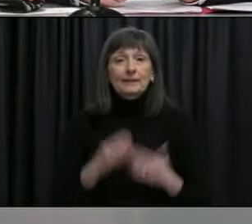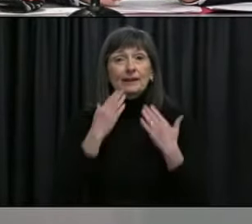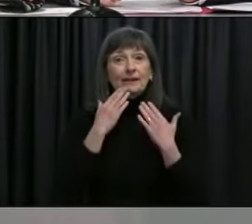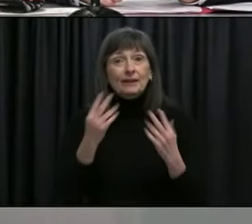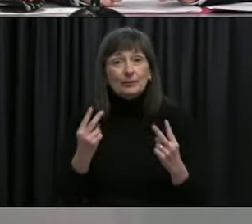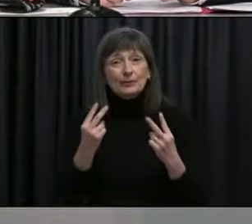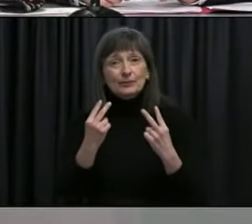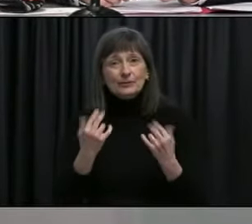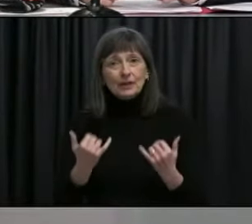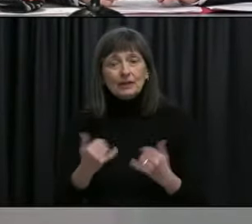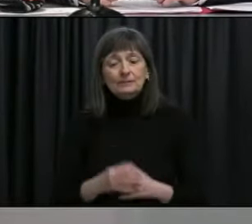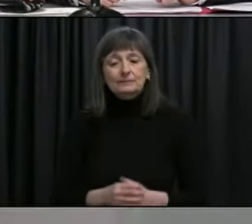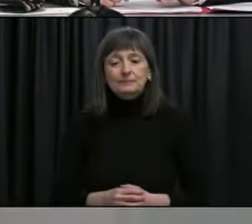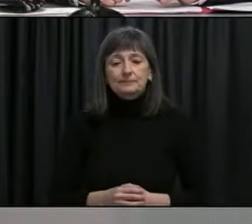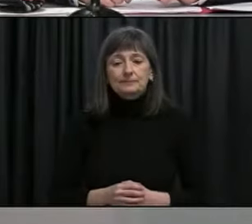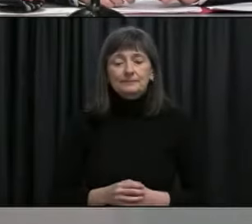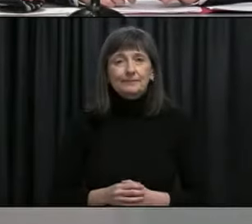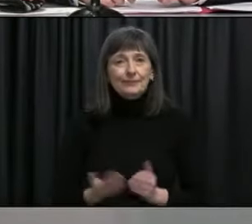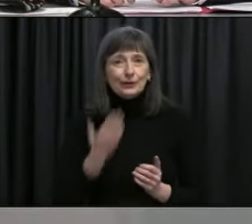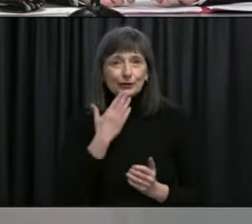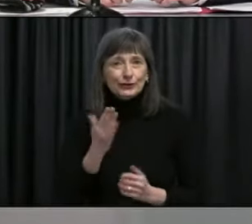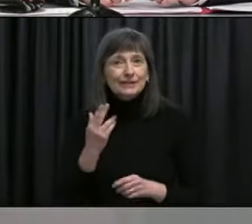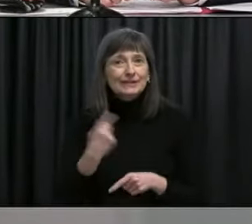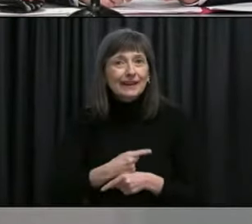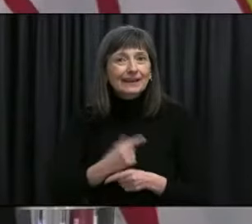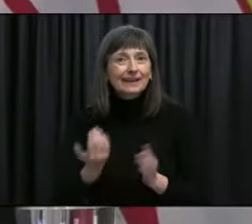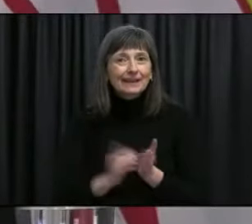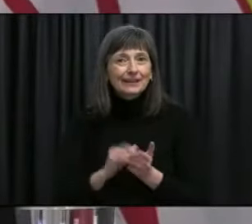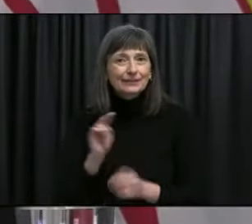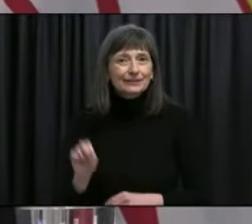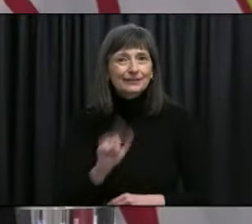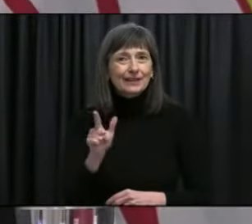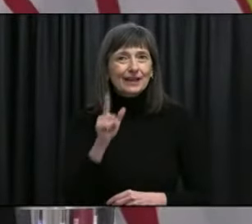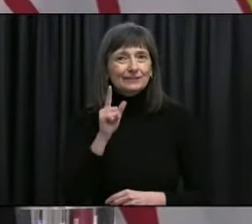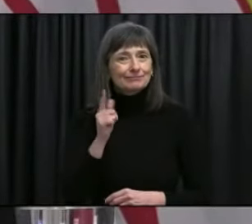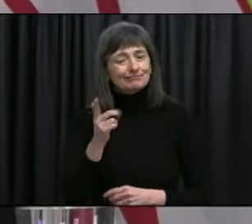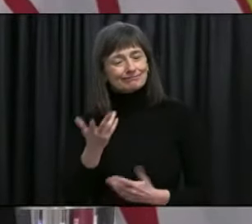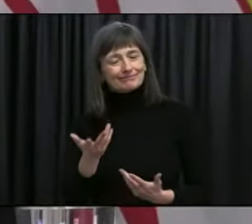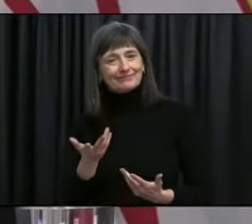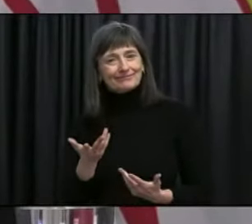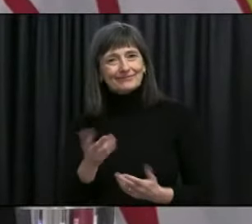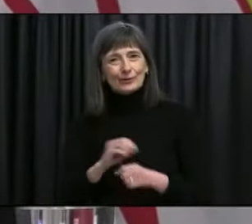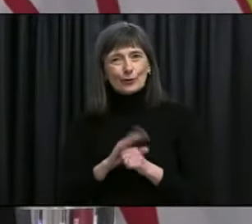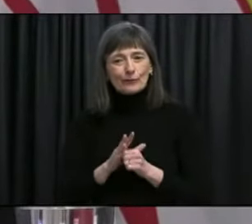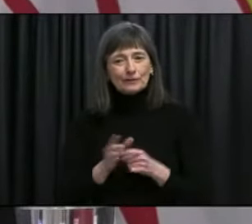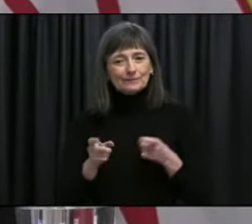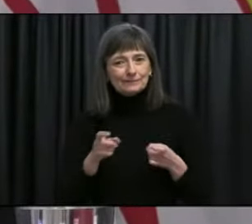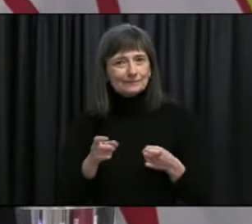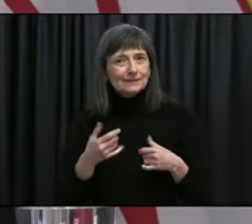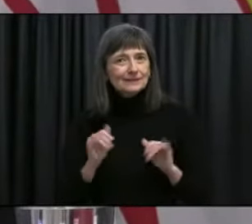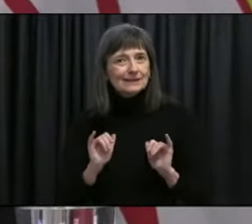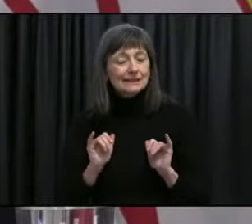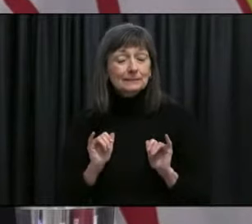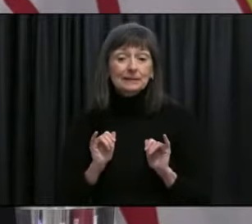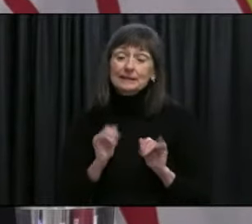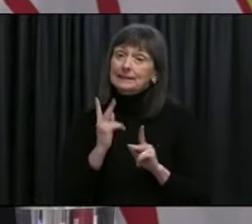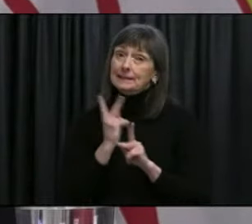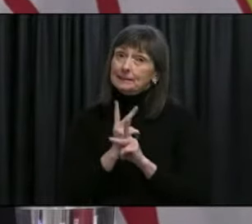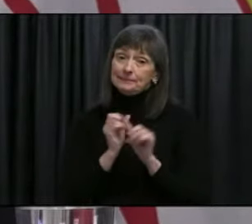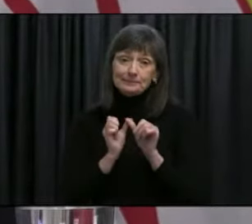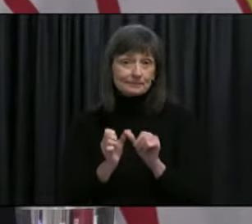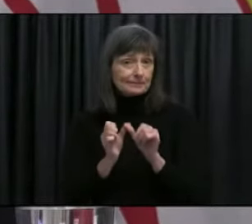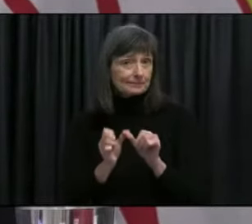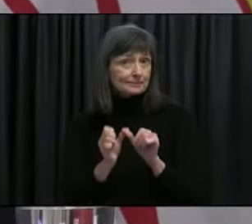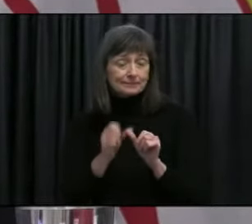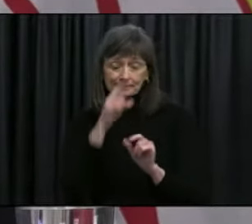you all for joining us today again uh another good day in newfoundland and labrador with respect to covet 19 let's continue though to keep doing our part